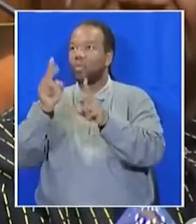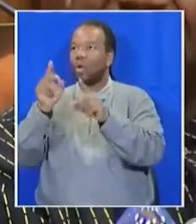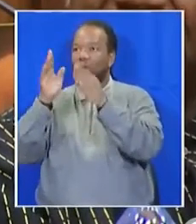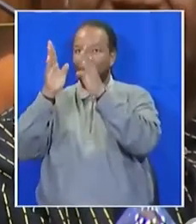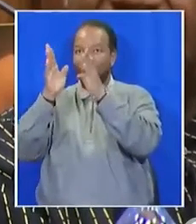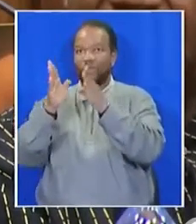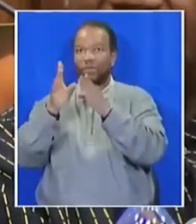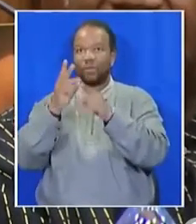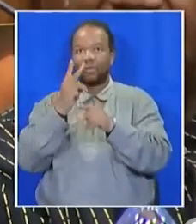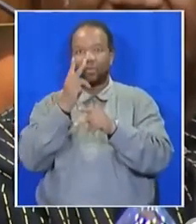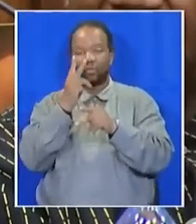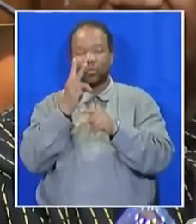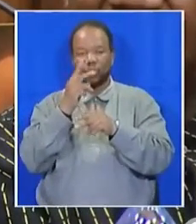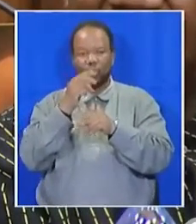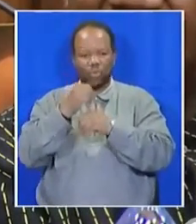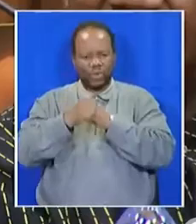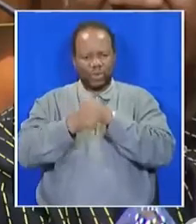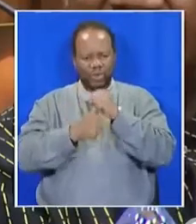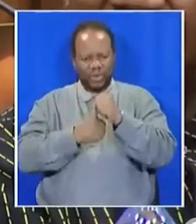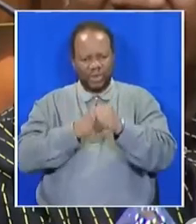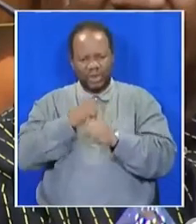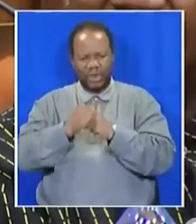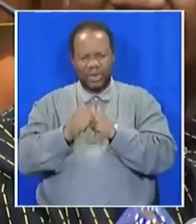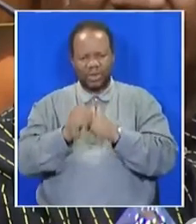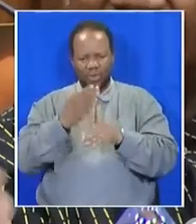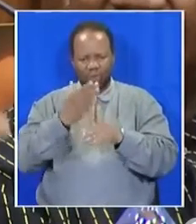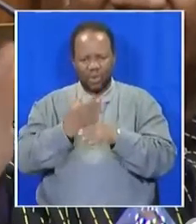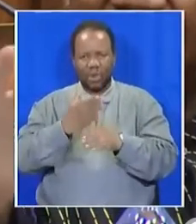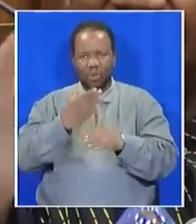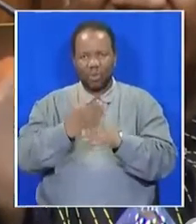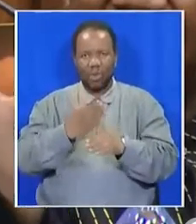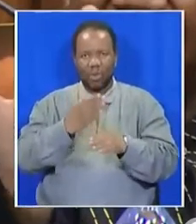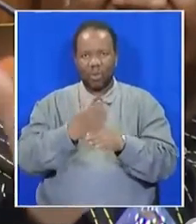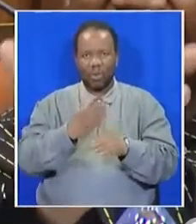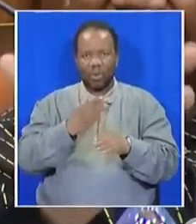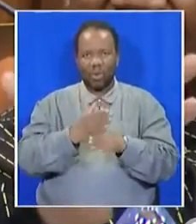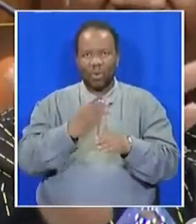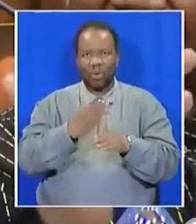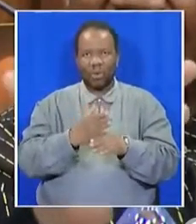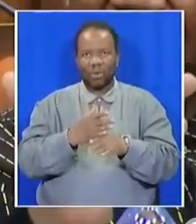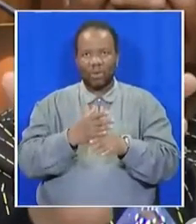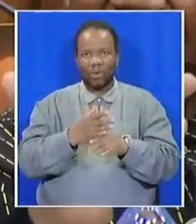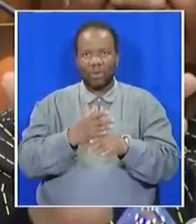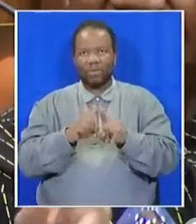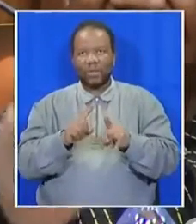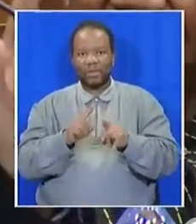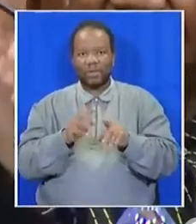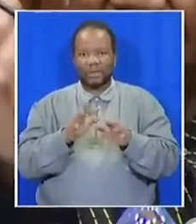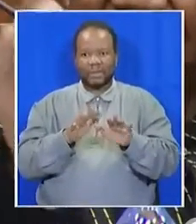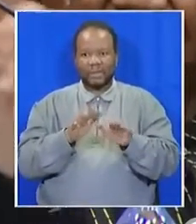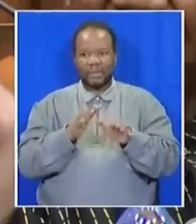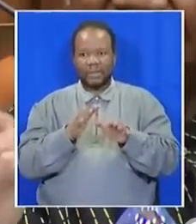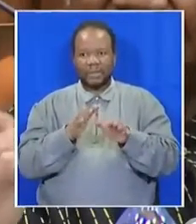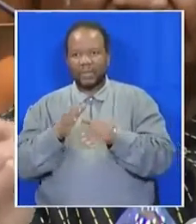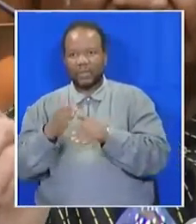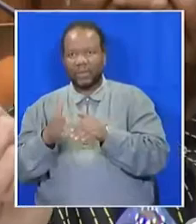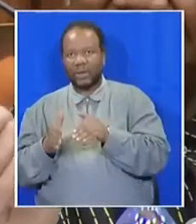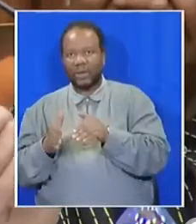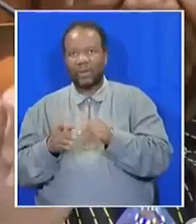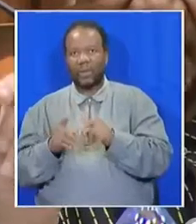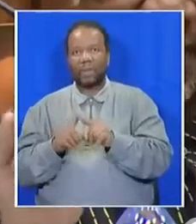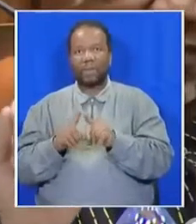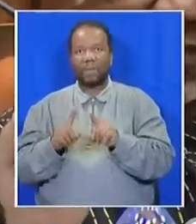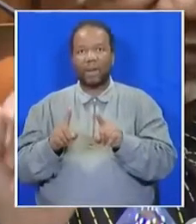years of hard work, we were a little bit lackadaisical here towards the end. The record will